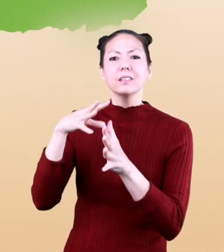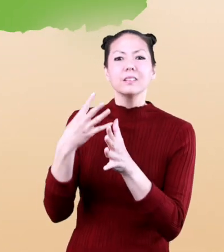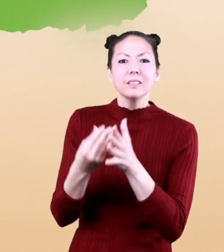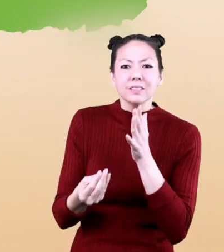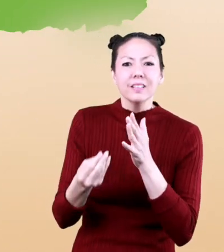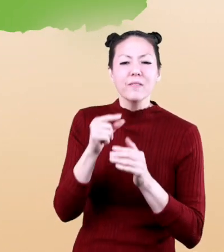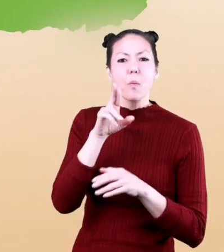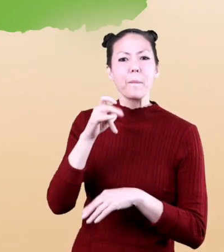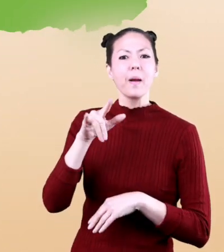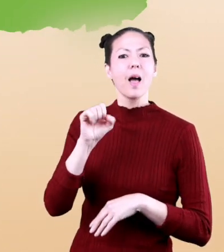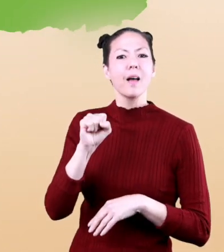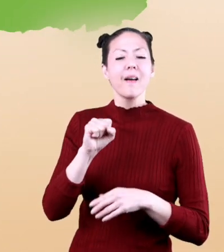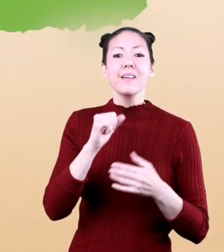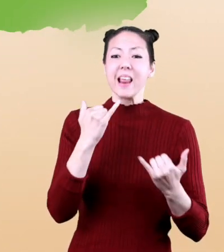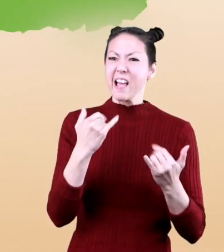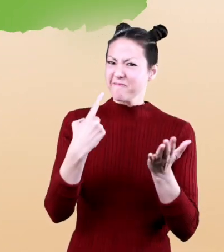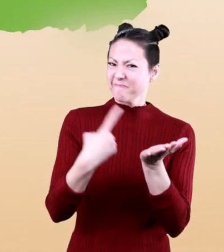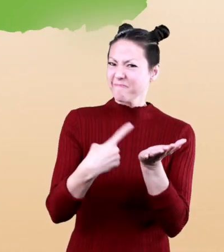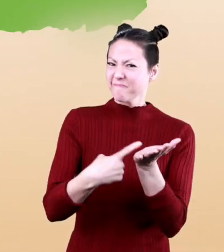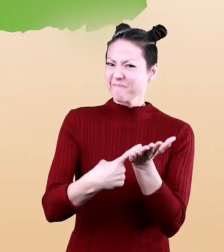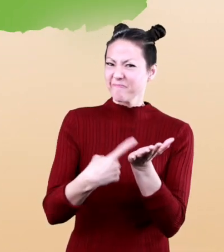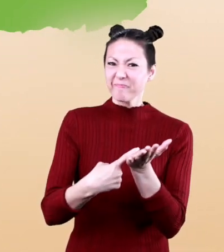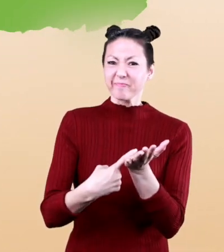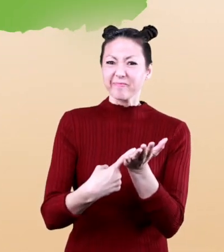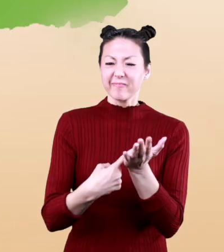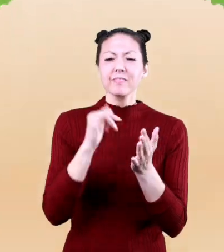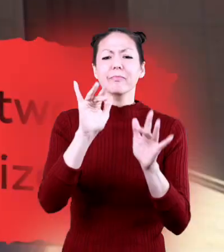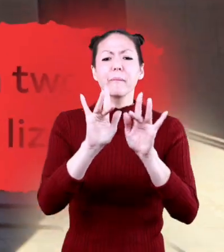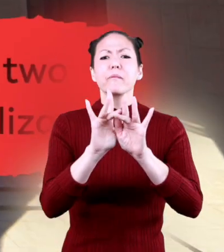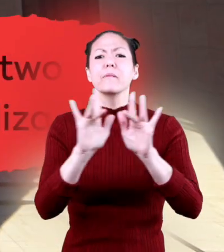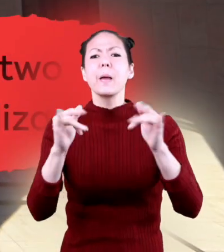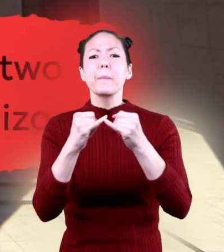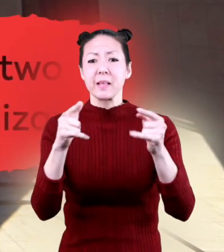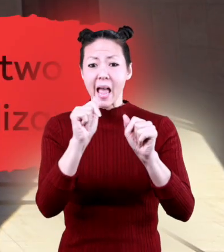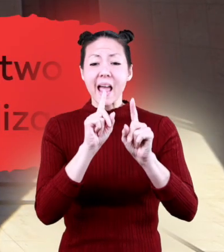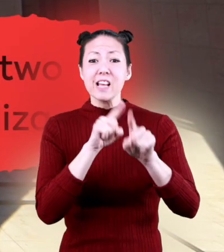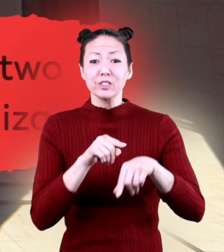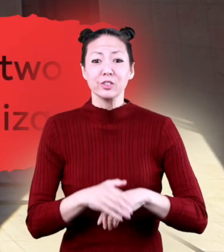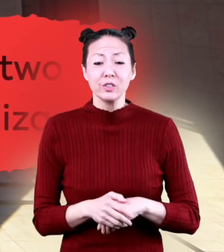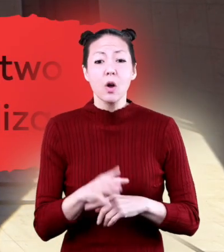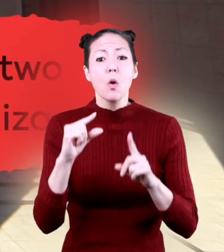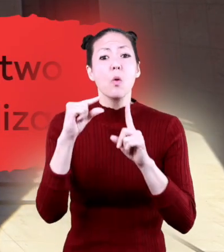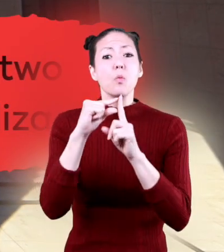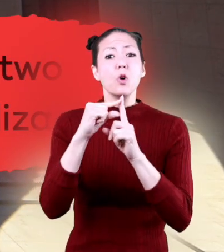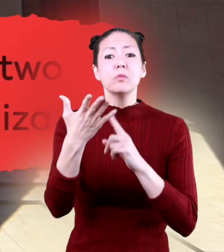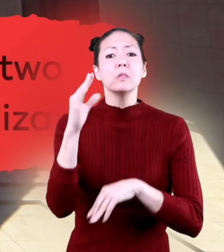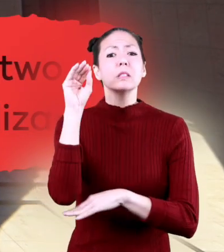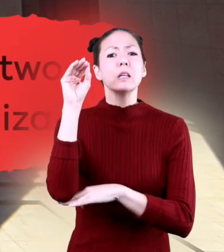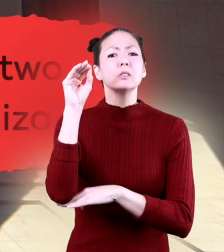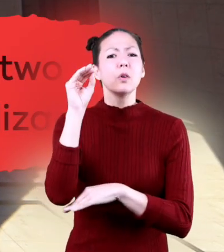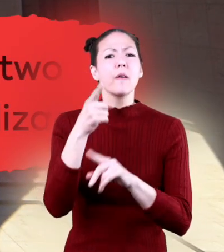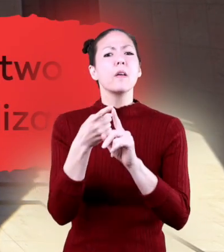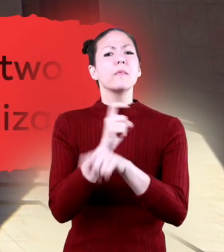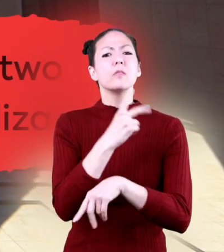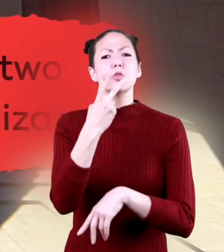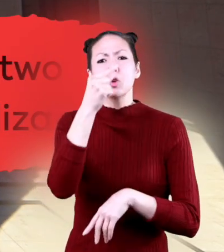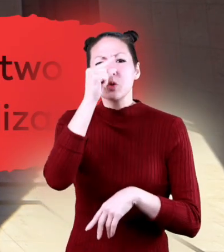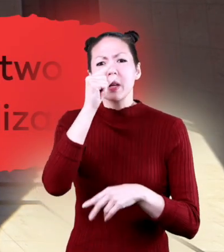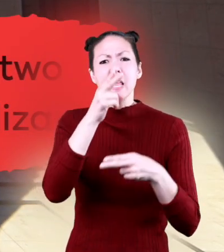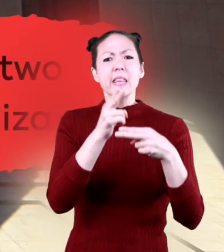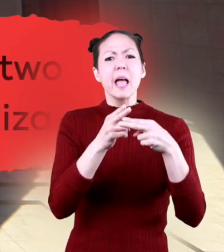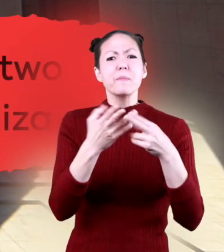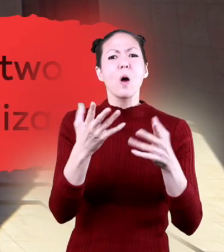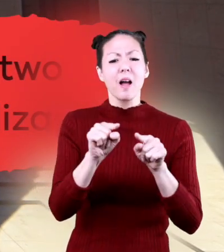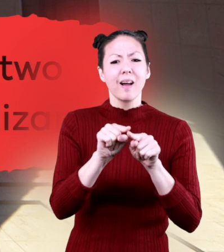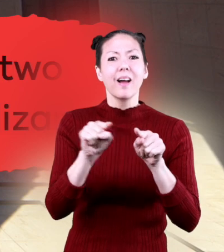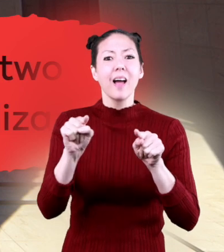cool things about our extinct reptile friends let's review fill in the blank the word dinosaur comes from